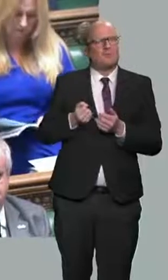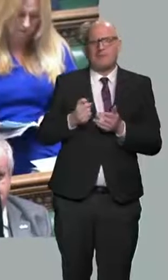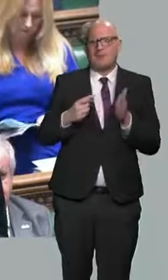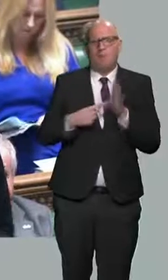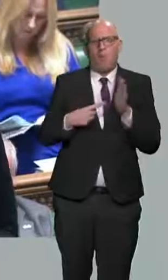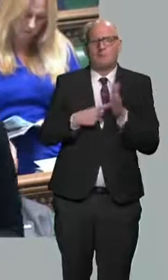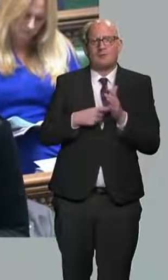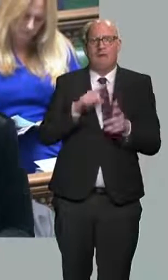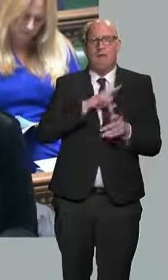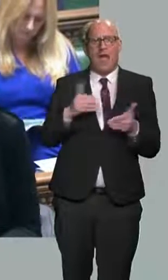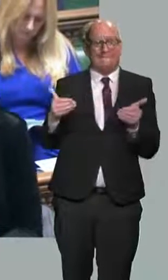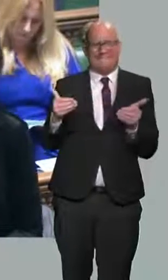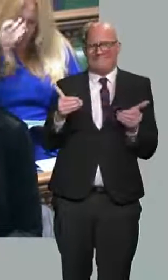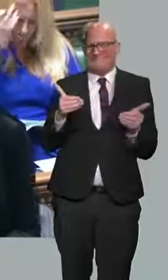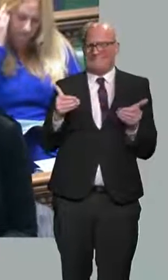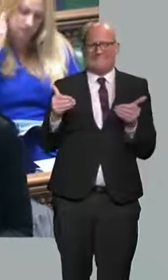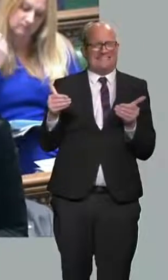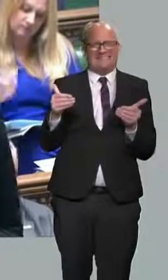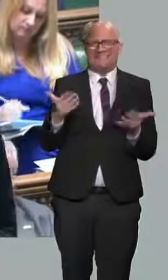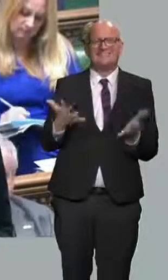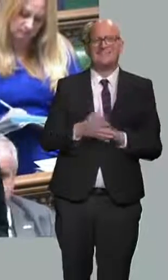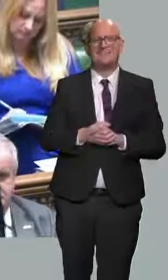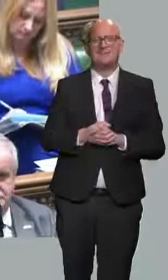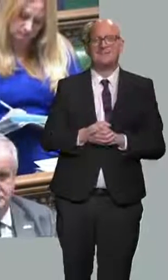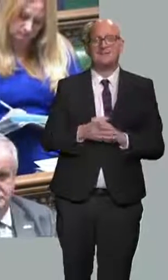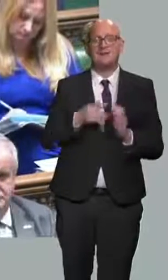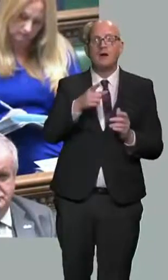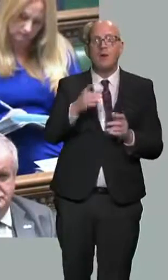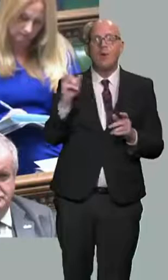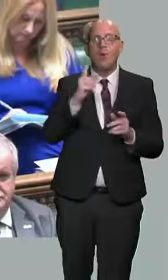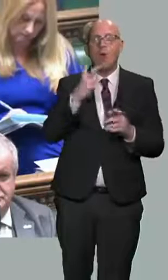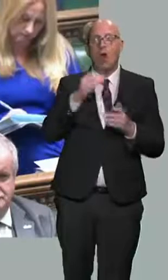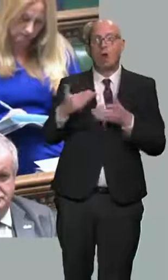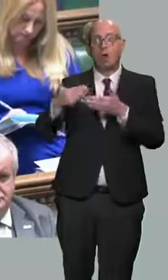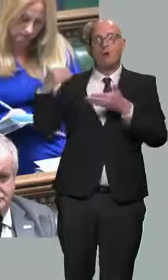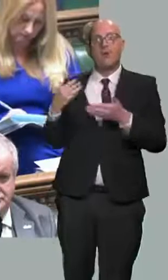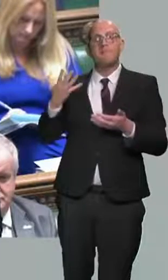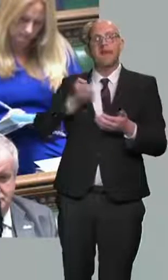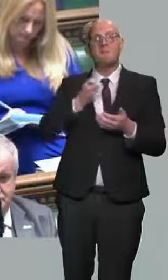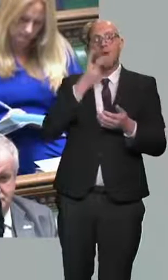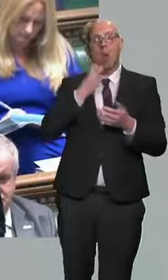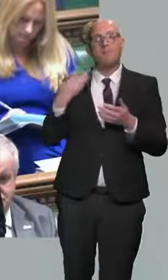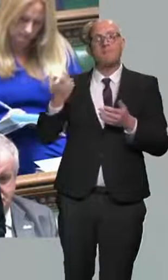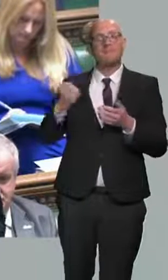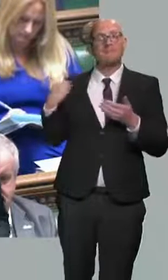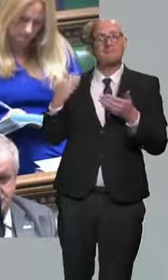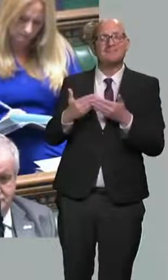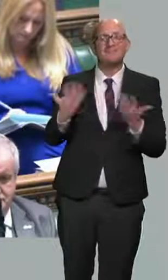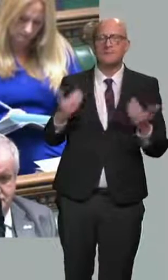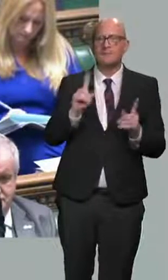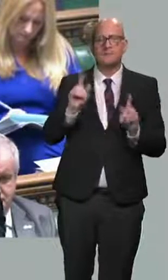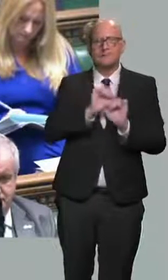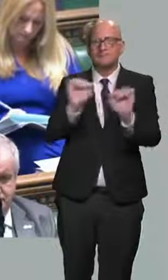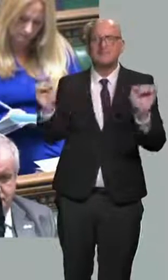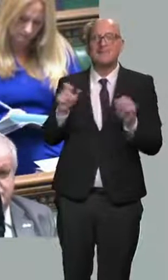have ever been. No further support for people and legacy benefits and disabled people who often face higher energy costs and have no